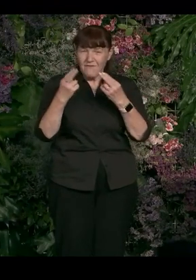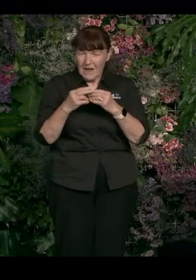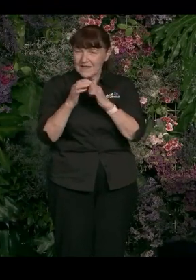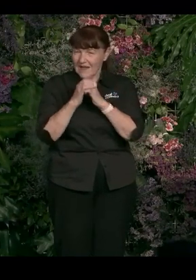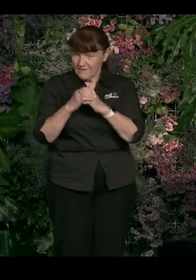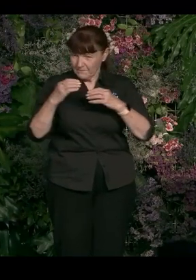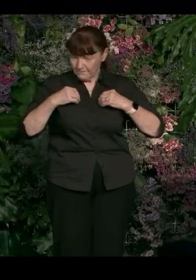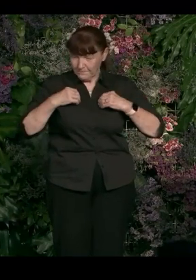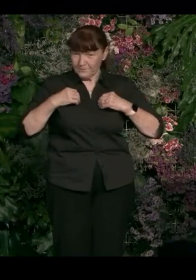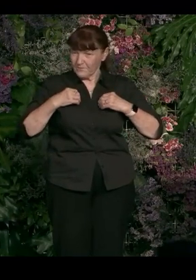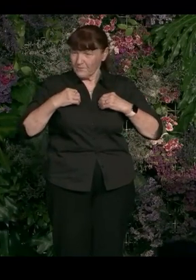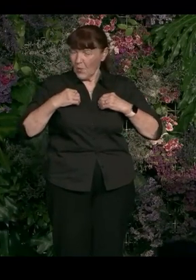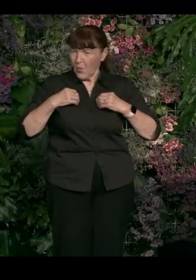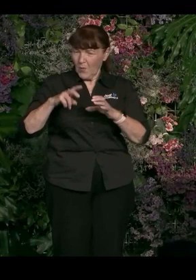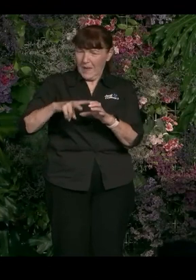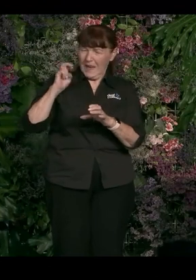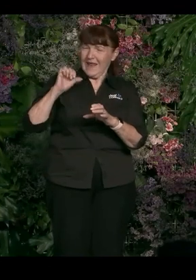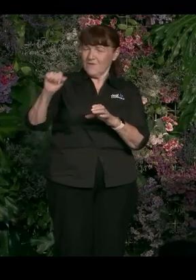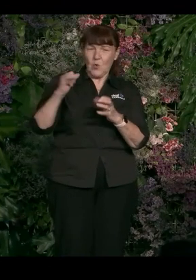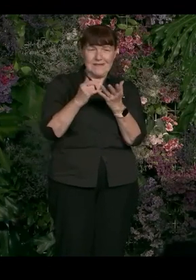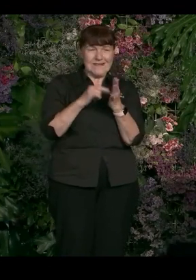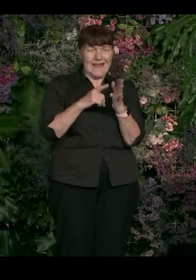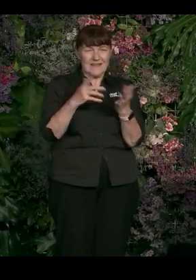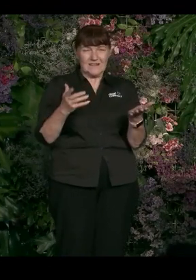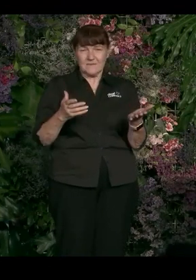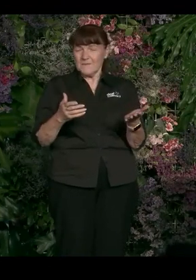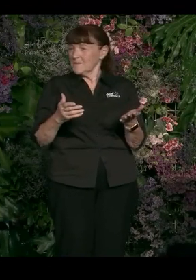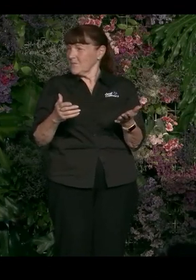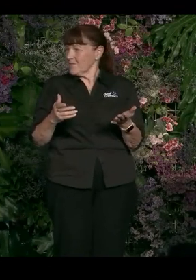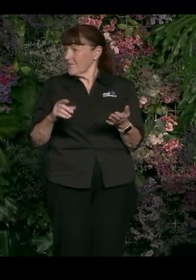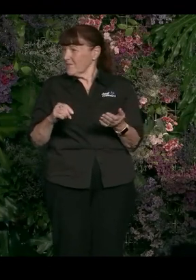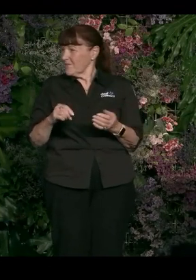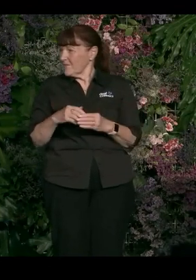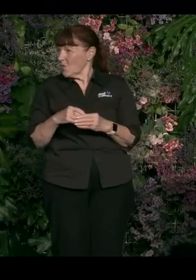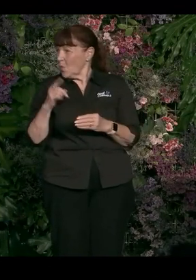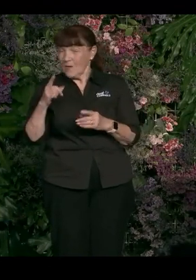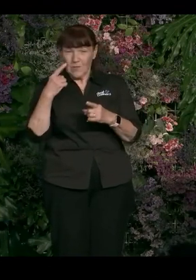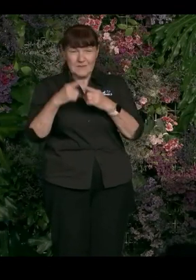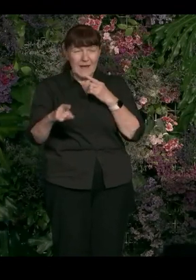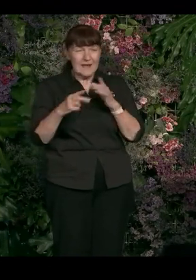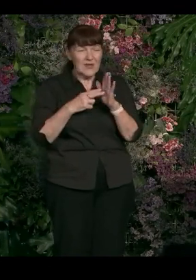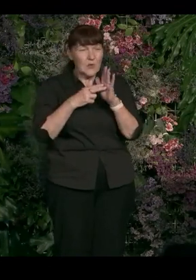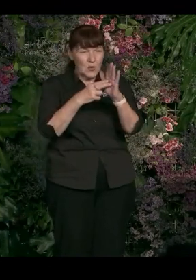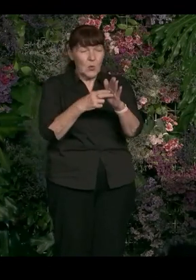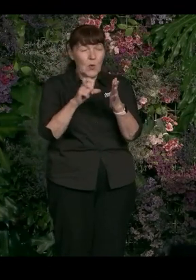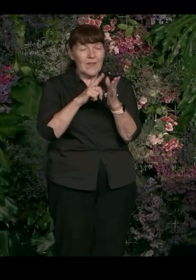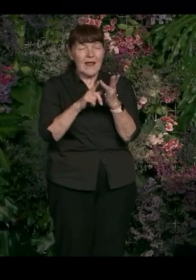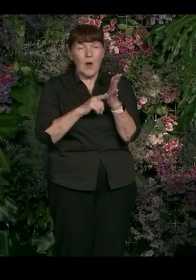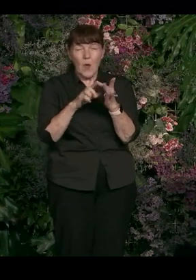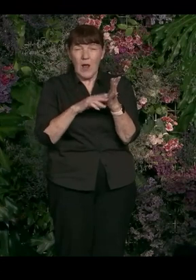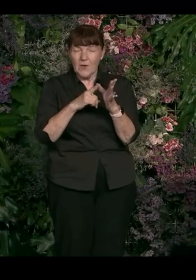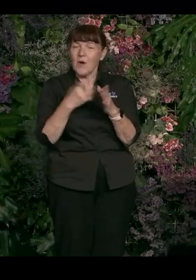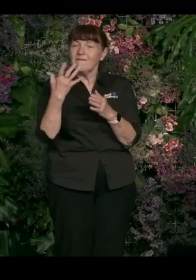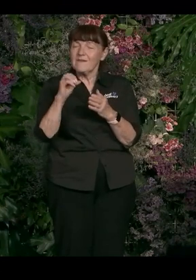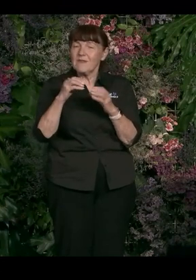friends, companies. We've gotten companies not to expand into anti-gay states. When HB2 was passed in North Carolina, we got $50 billion